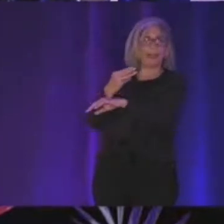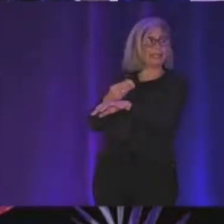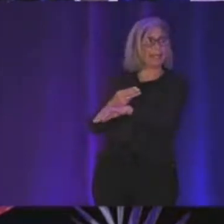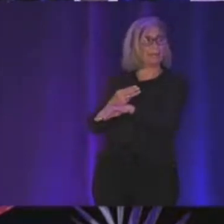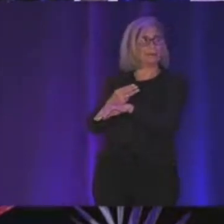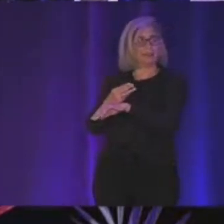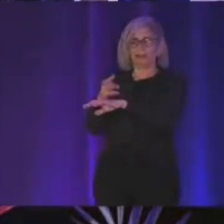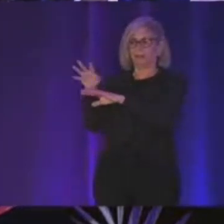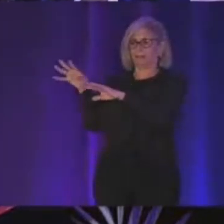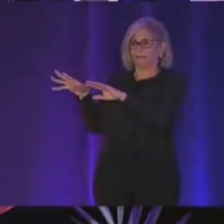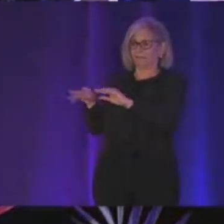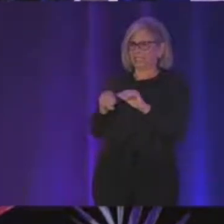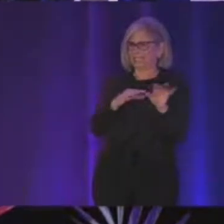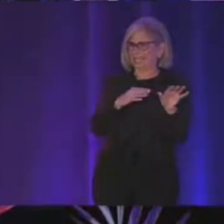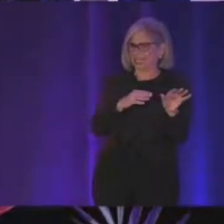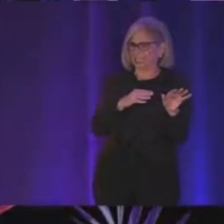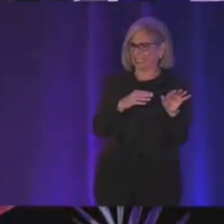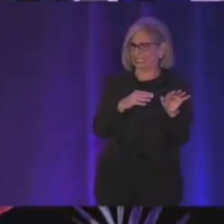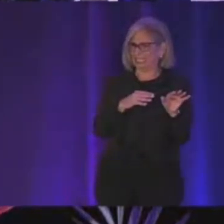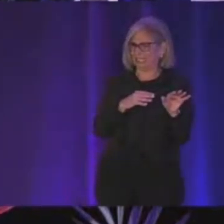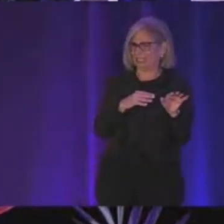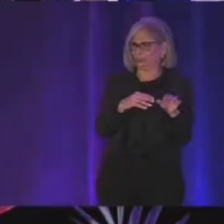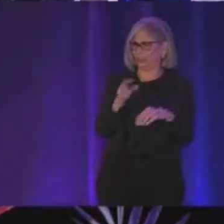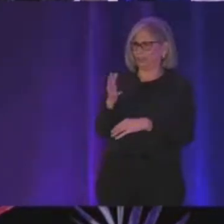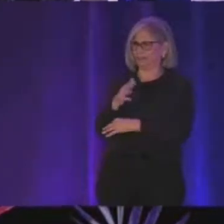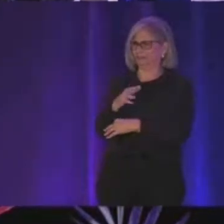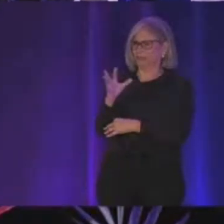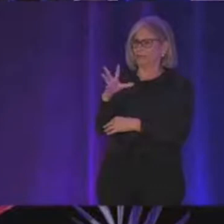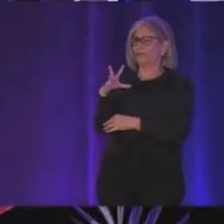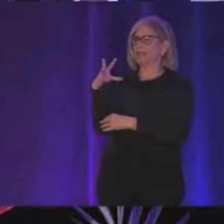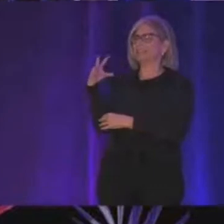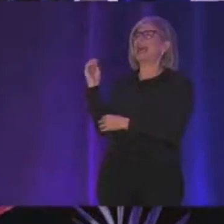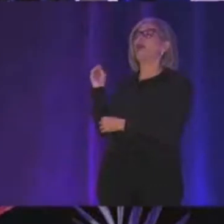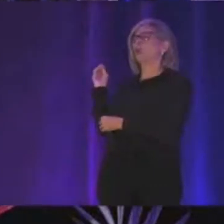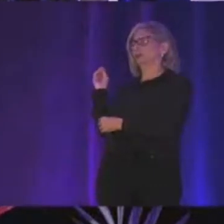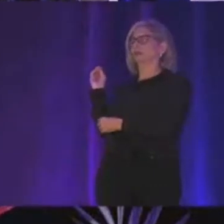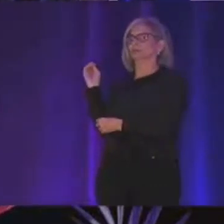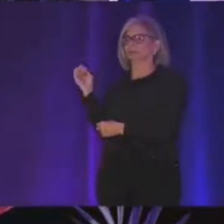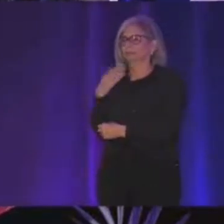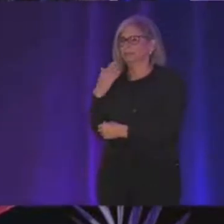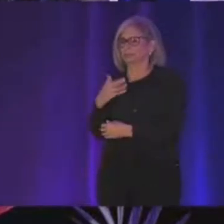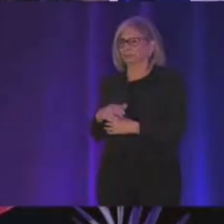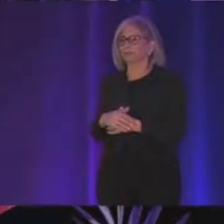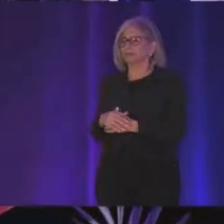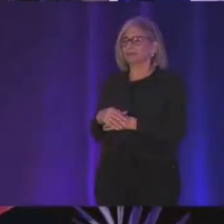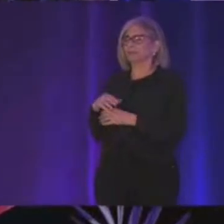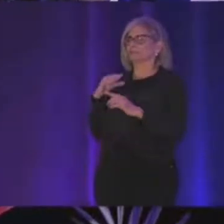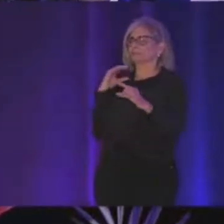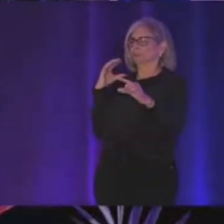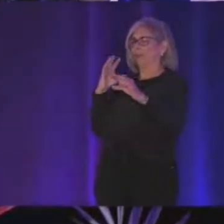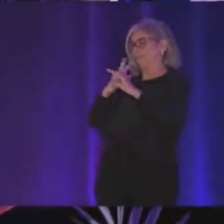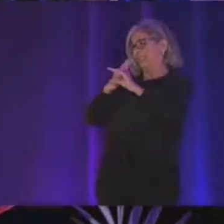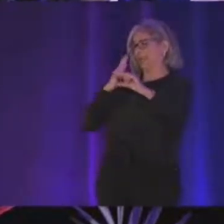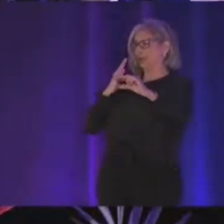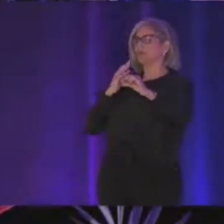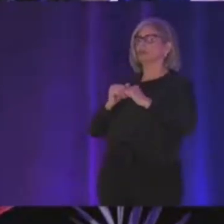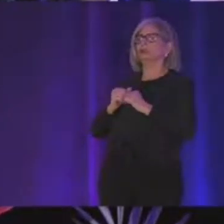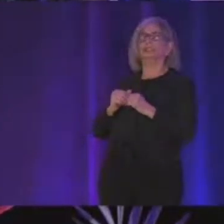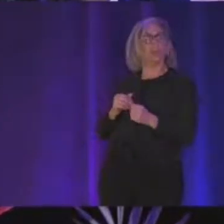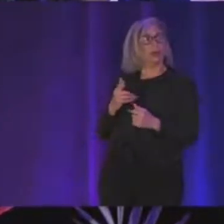so what do I want to do like the very first step I was thinking is okay I'm going to load the video so I'm going to